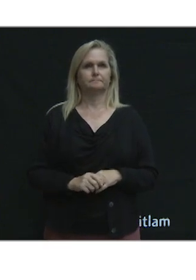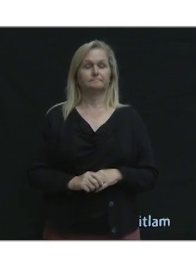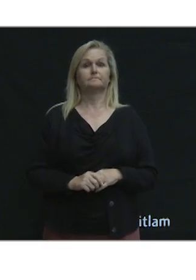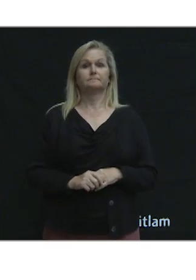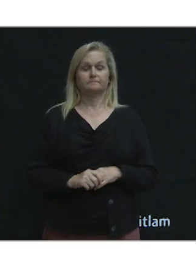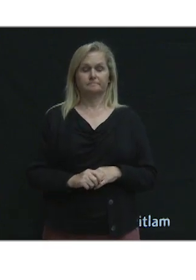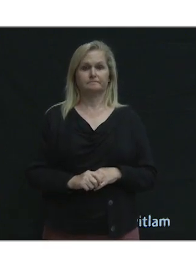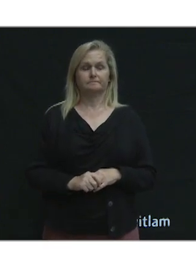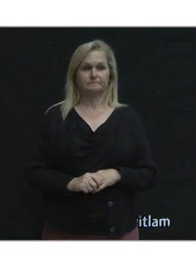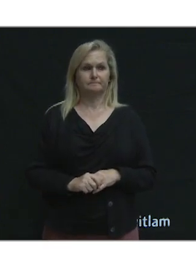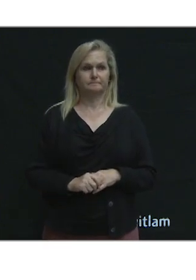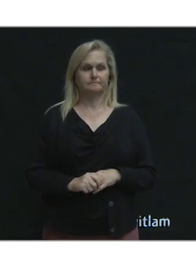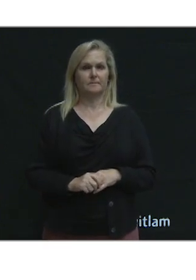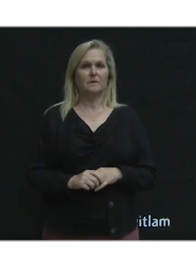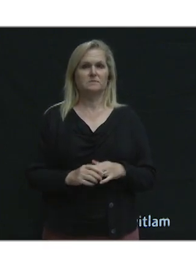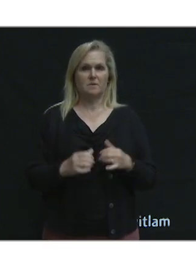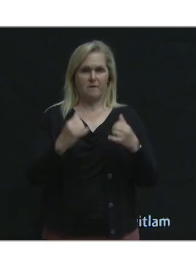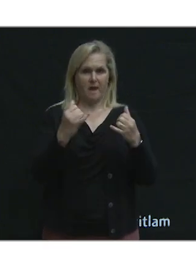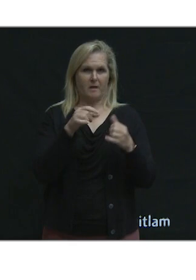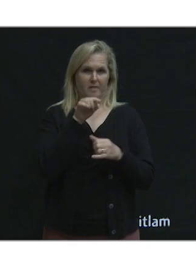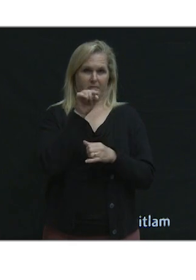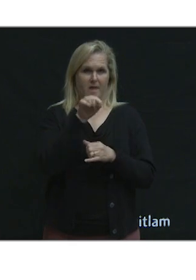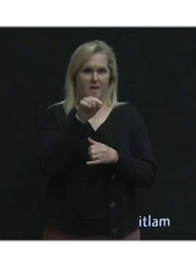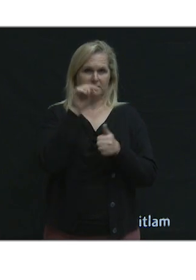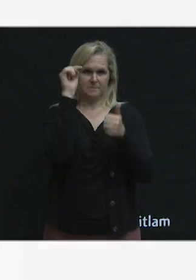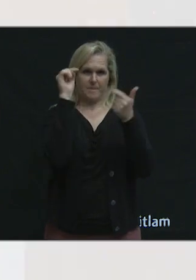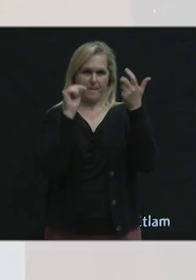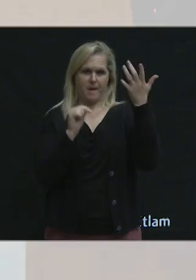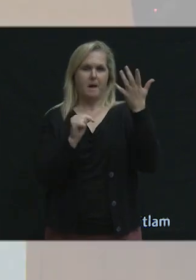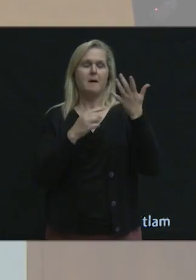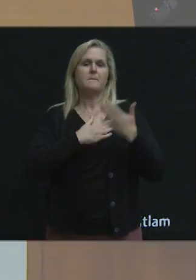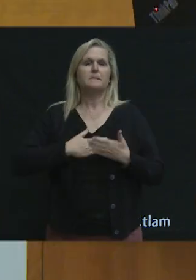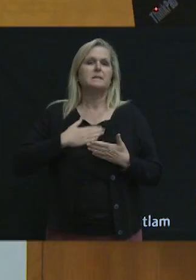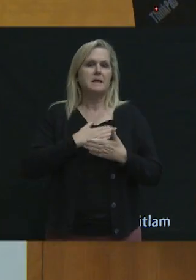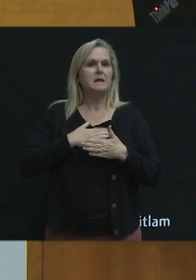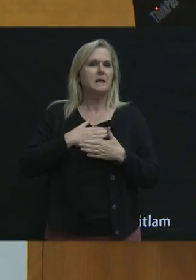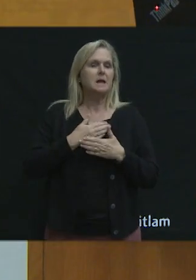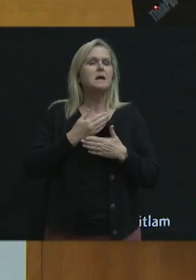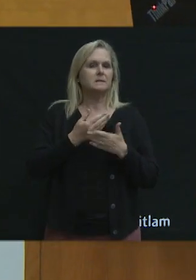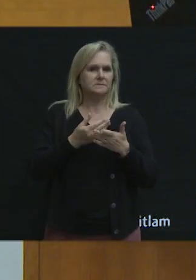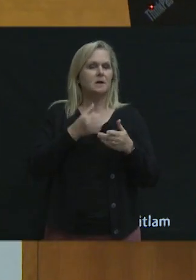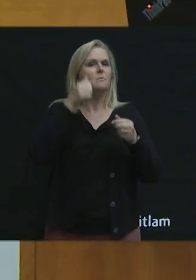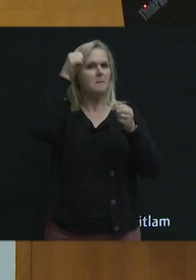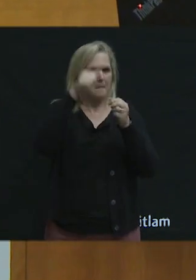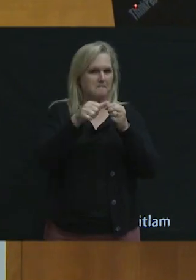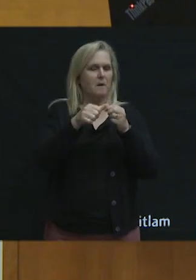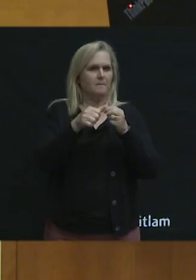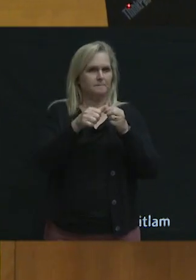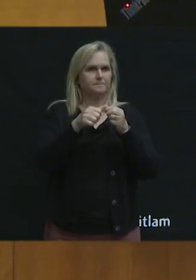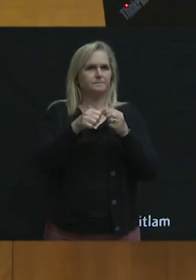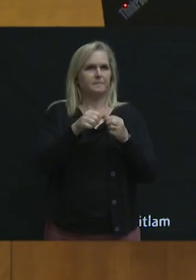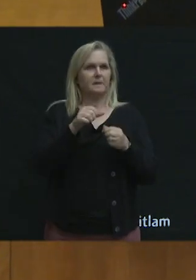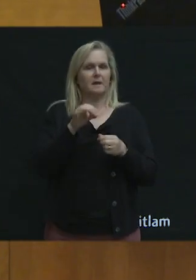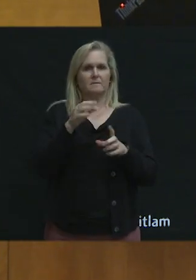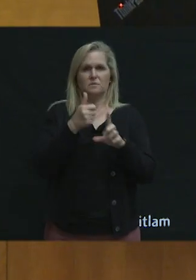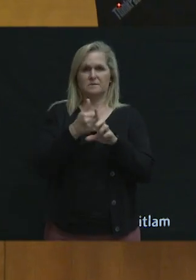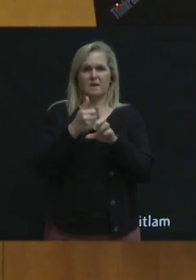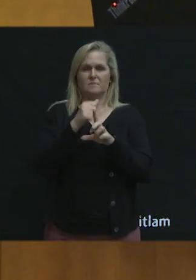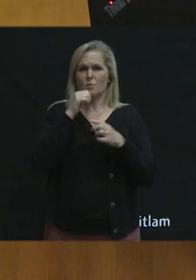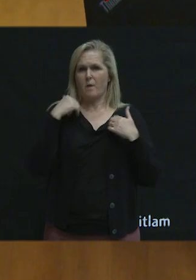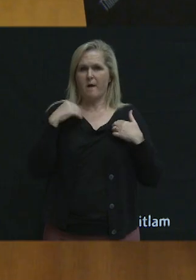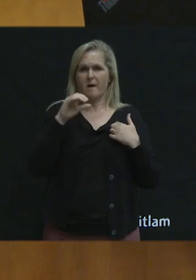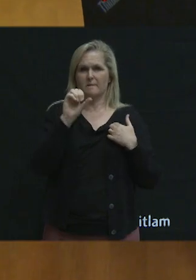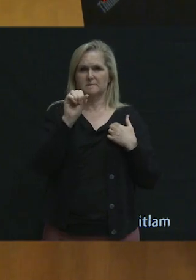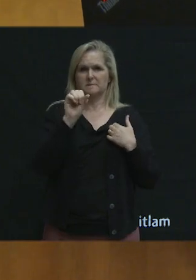So keep, keep that in mind, because we're going to be using that throughout the evening. Please feel free to input your questions. If you do not have Slido